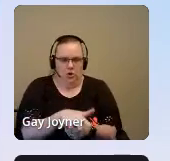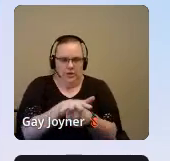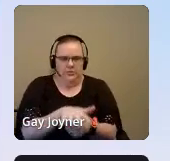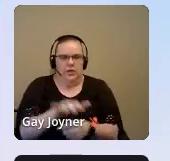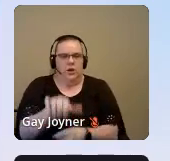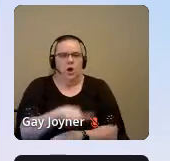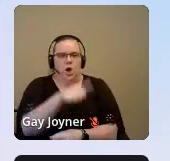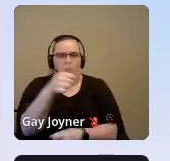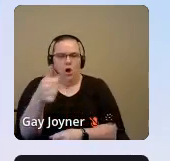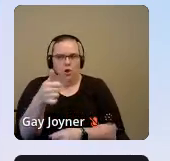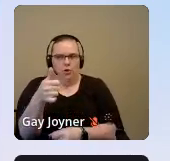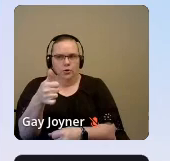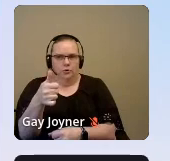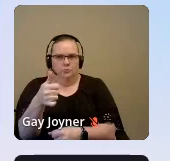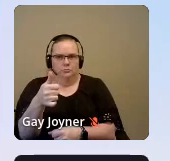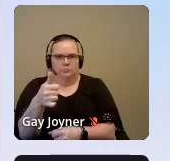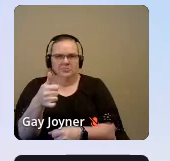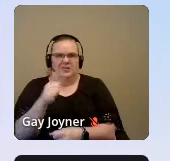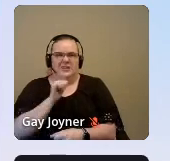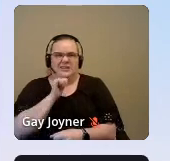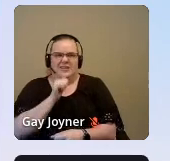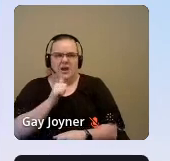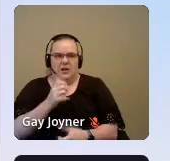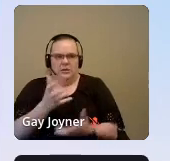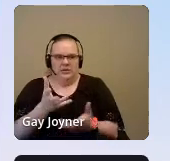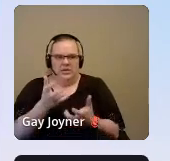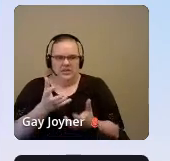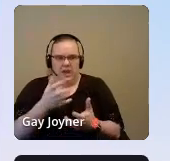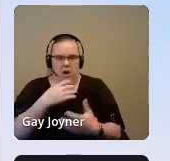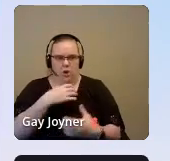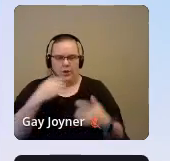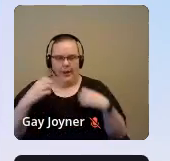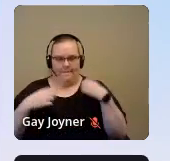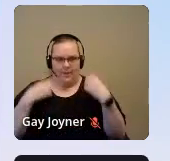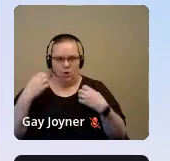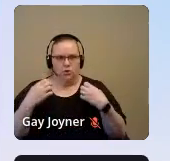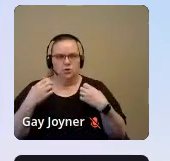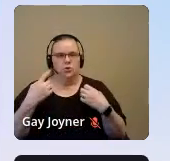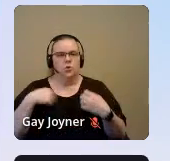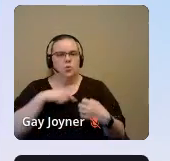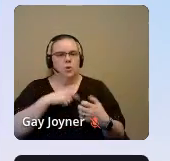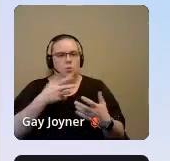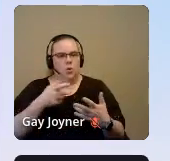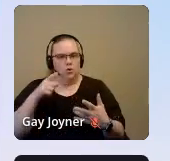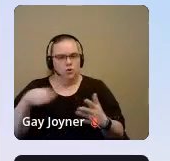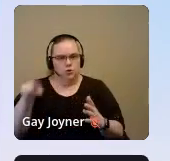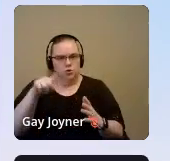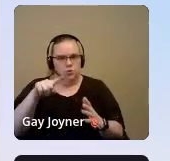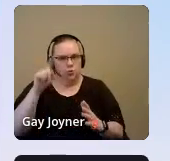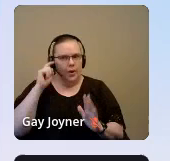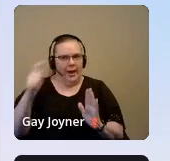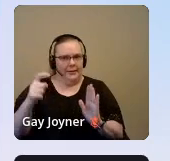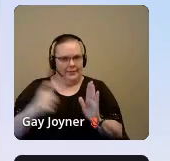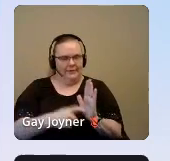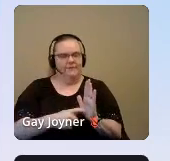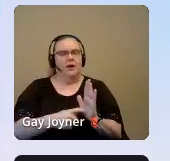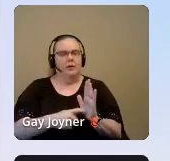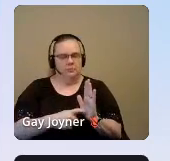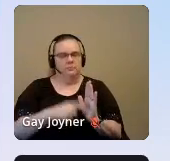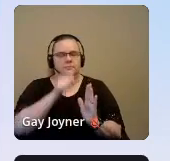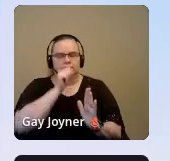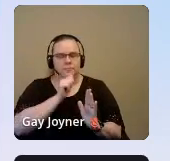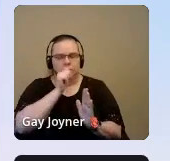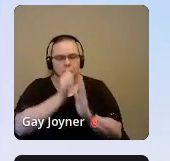other undesirable emotions. We encourage you to identify a positive coping tool and remember that we also are